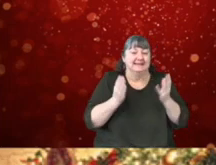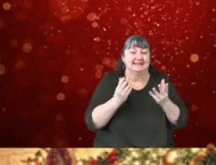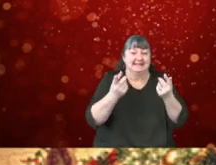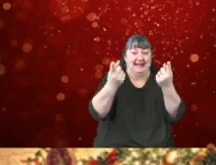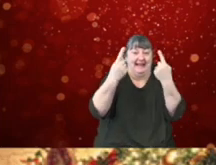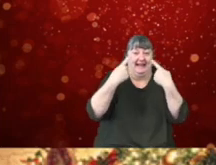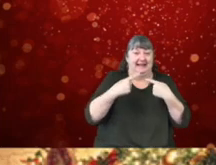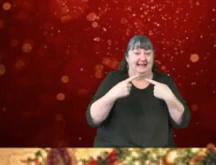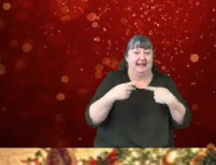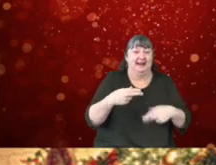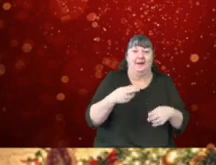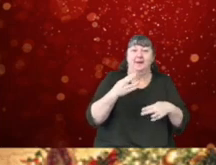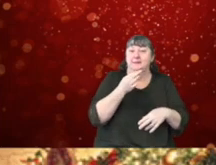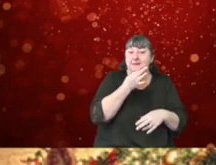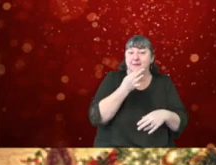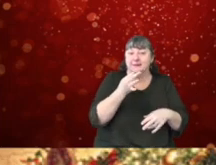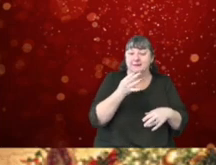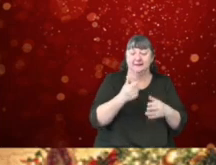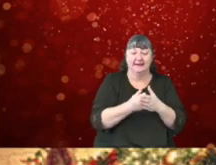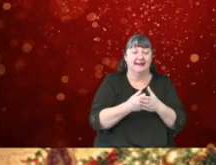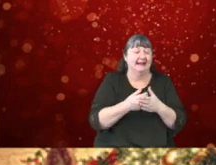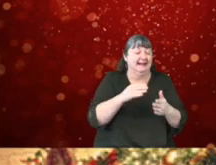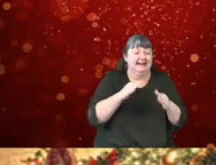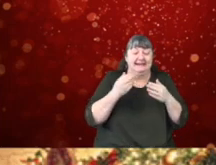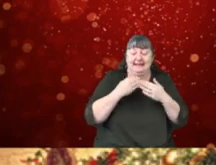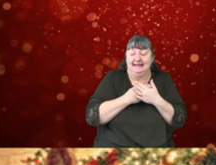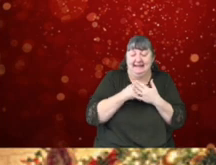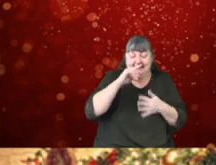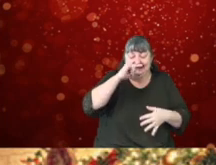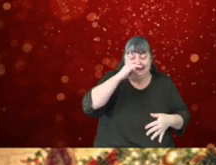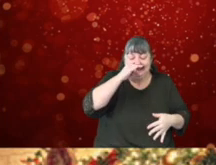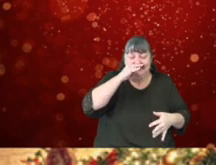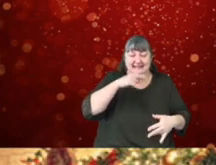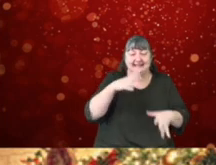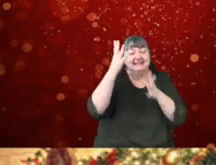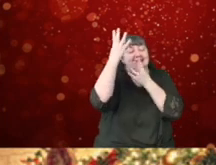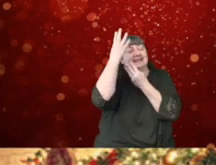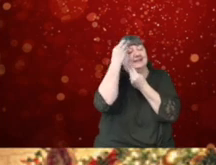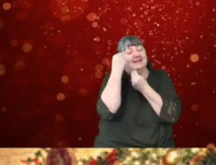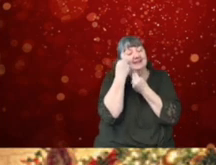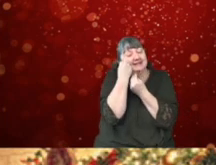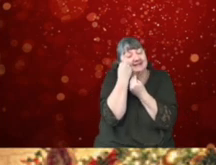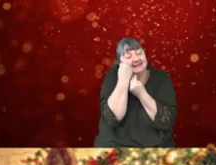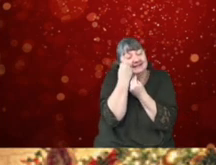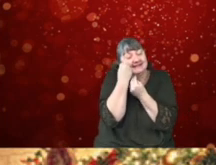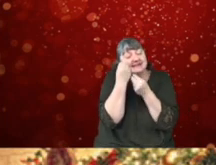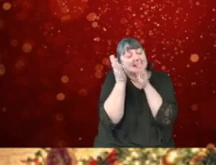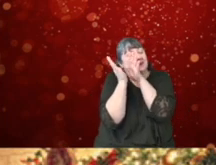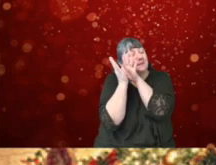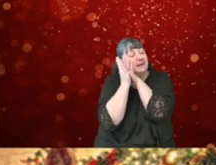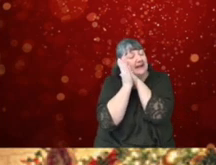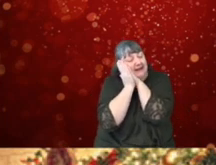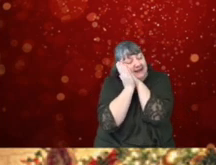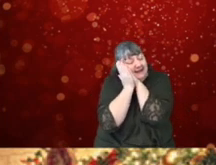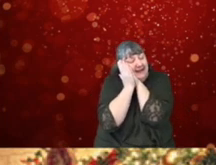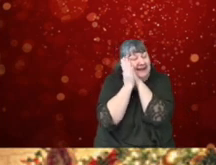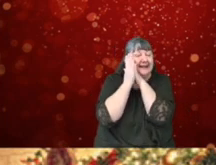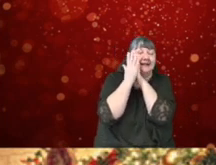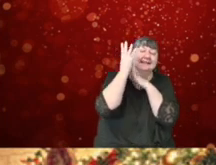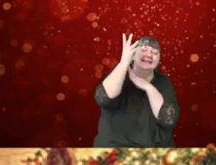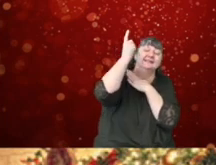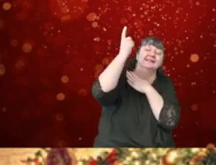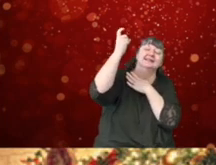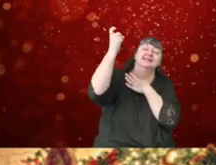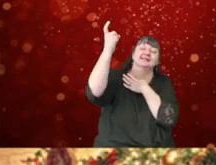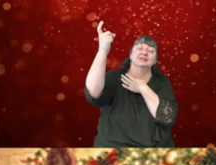there. The children were nestled all snug in their beds while visions of sugar plums danced